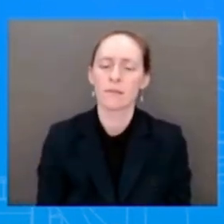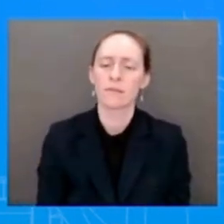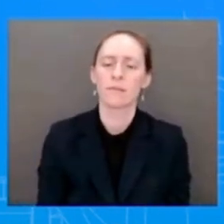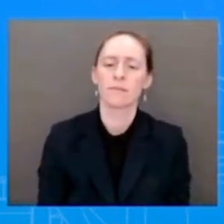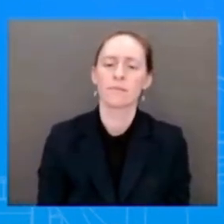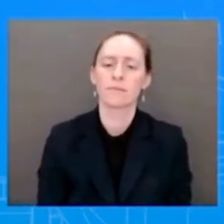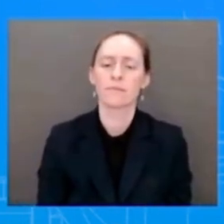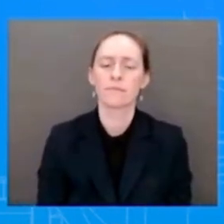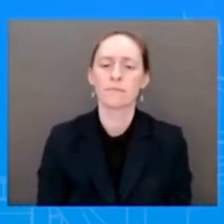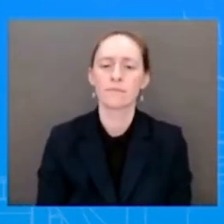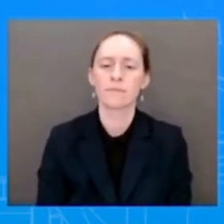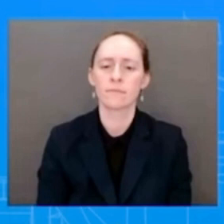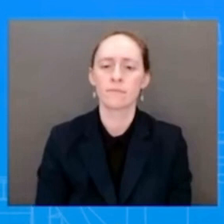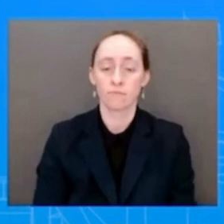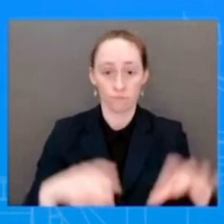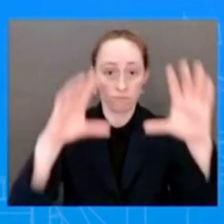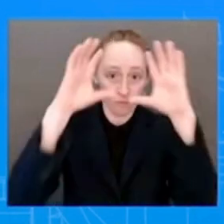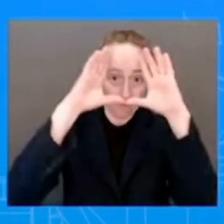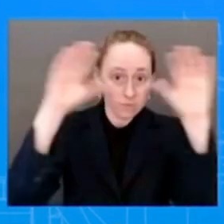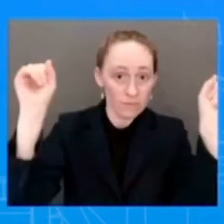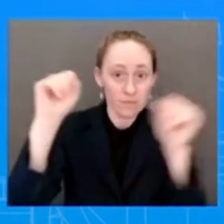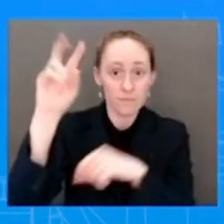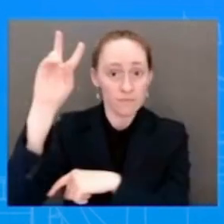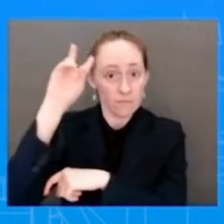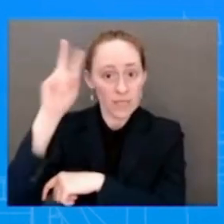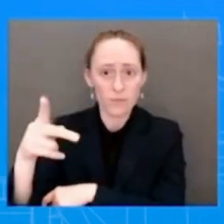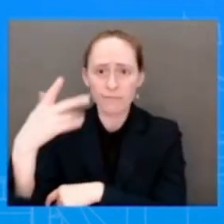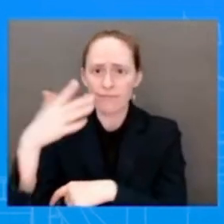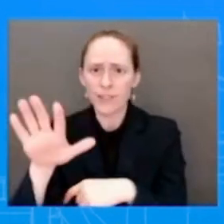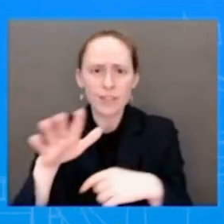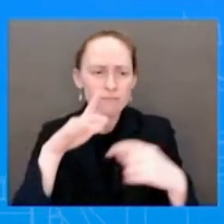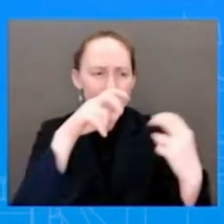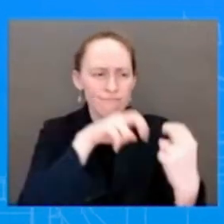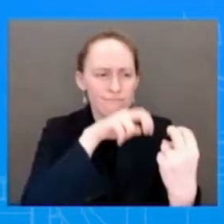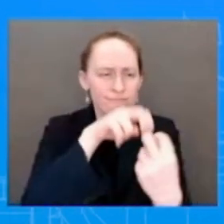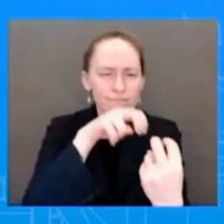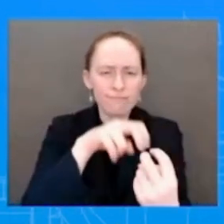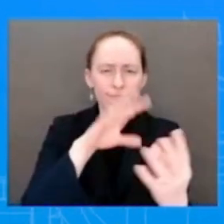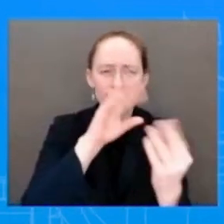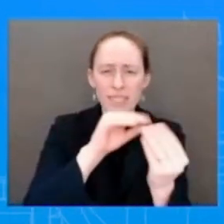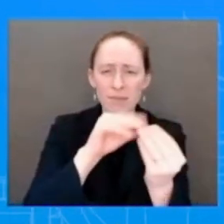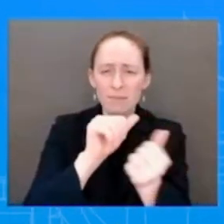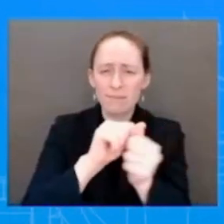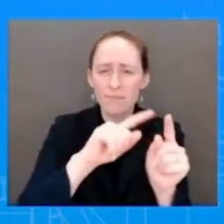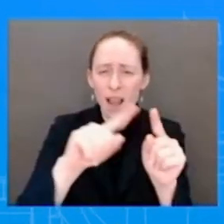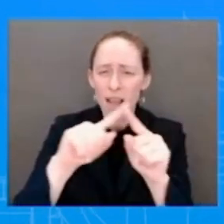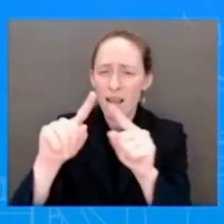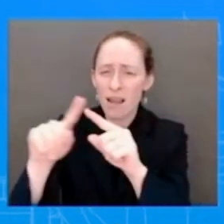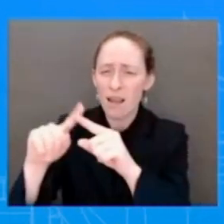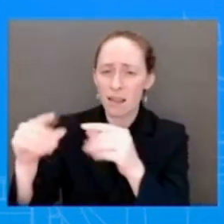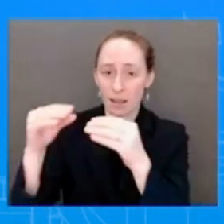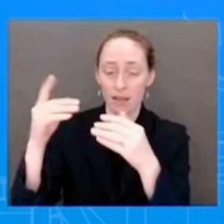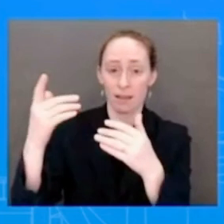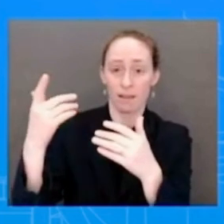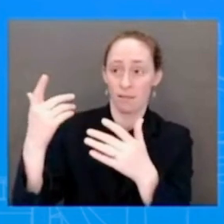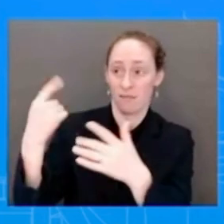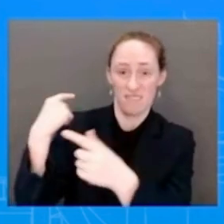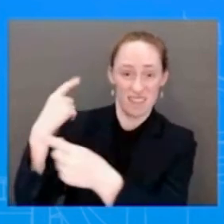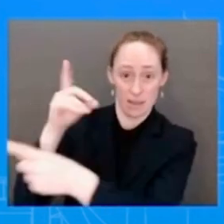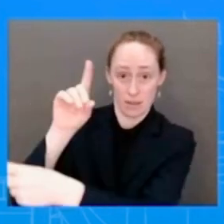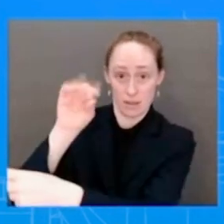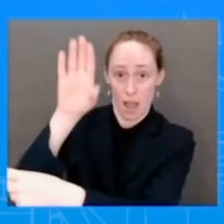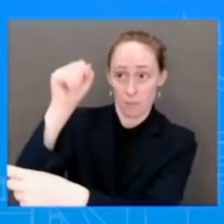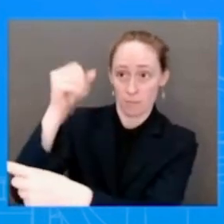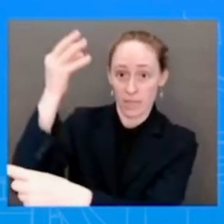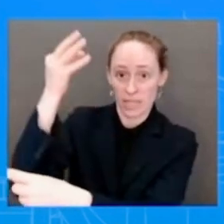last months, really since the Dobbs decision came down, to help them bring them together so that they can share information